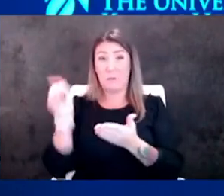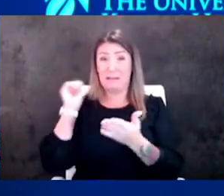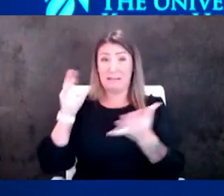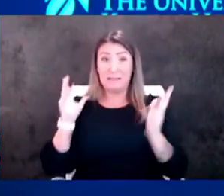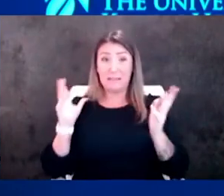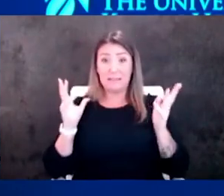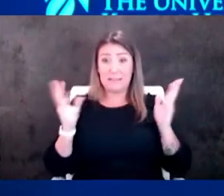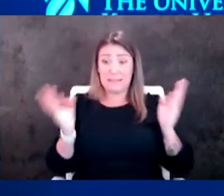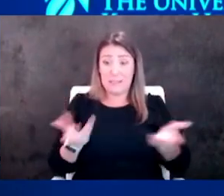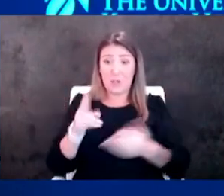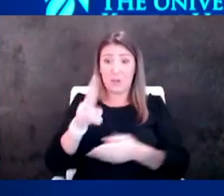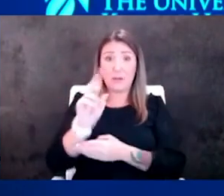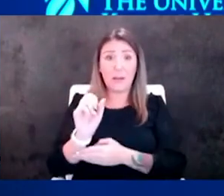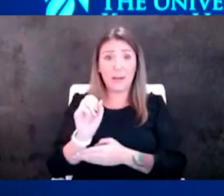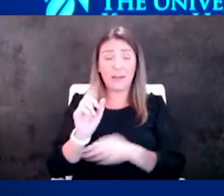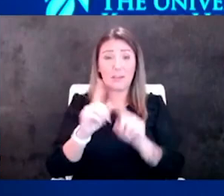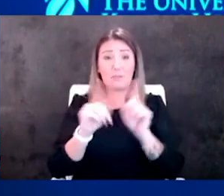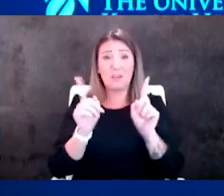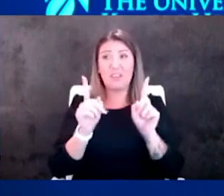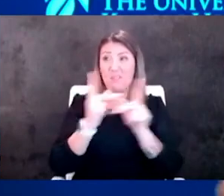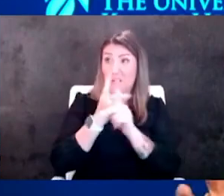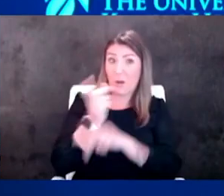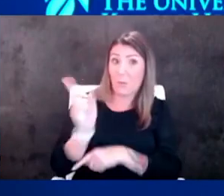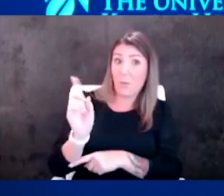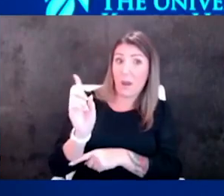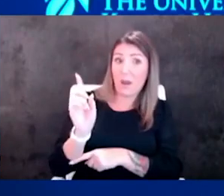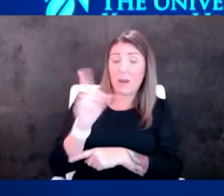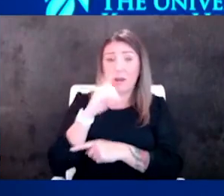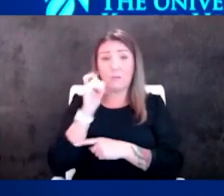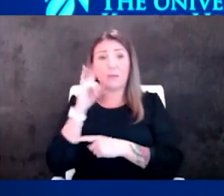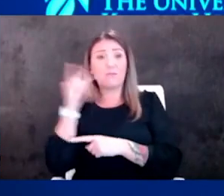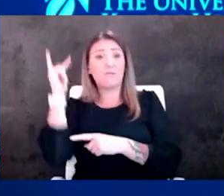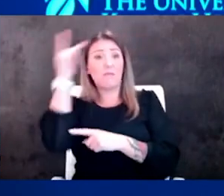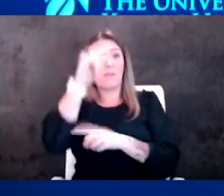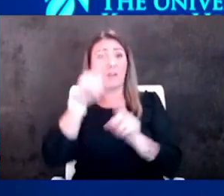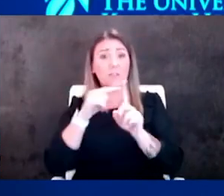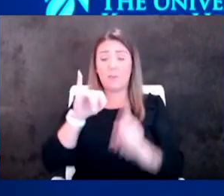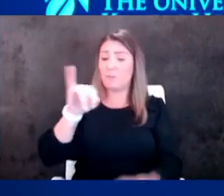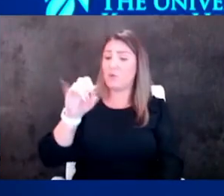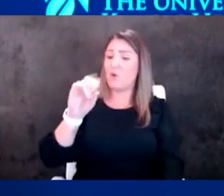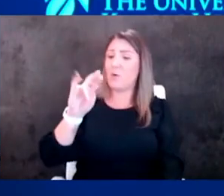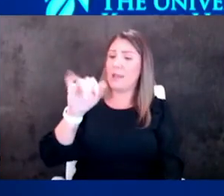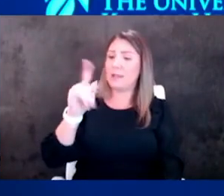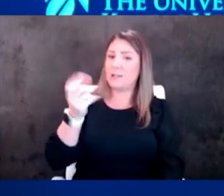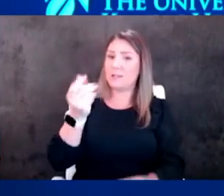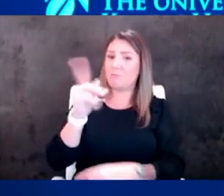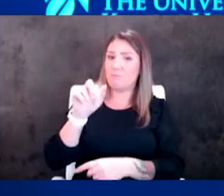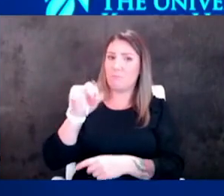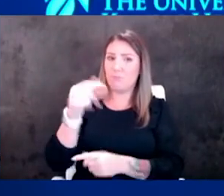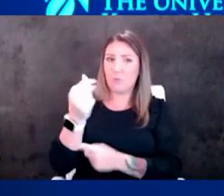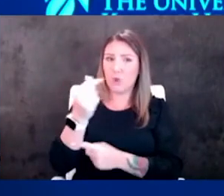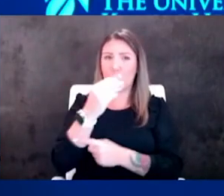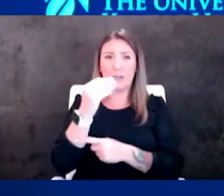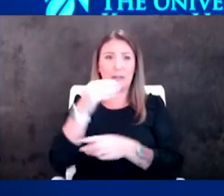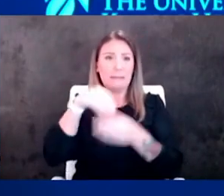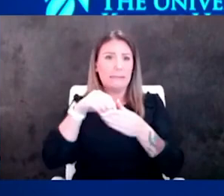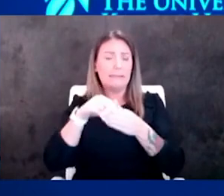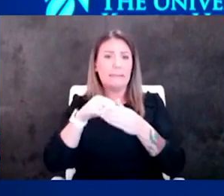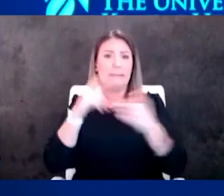states we just have to figure out where it is because we have flights directly from johannesburg into some of our major cities and so